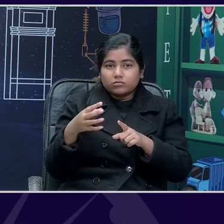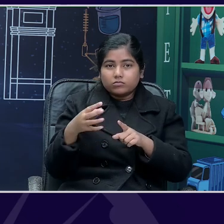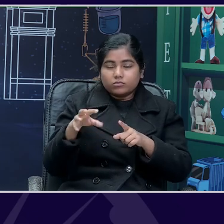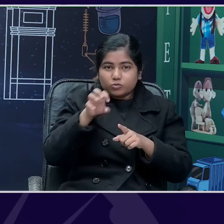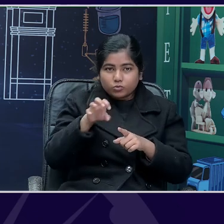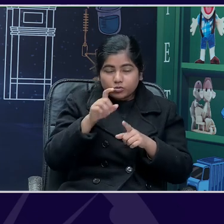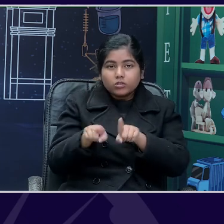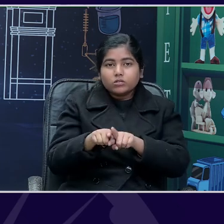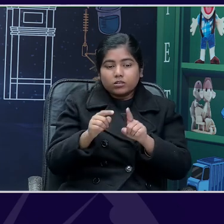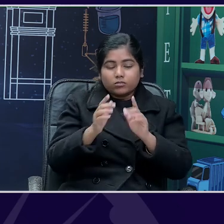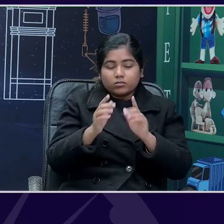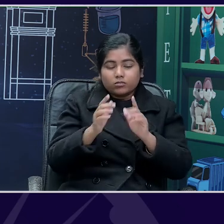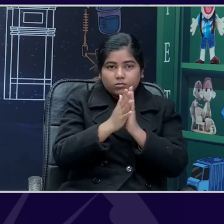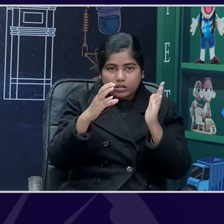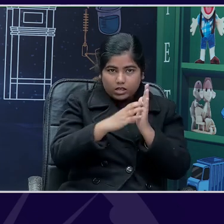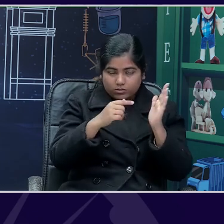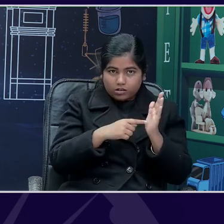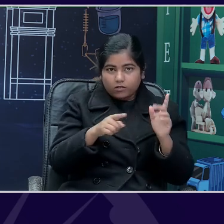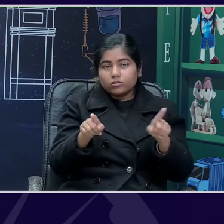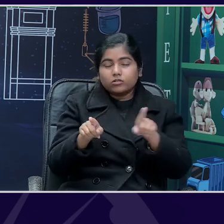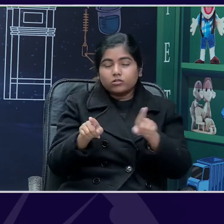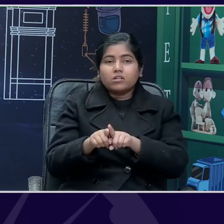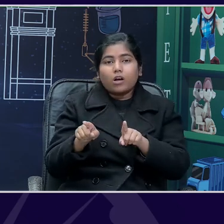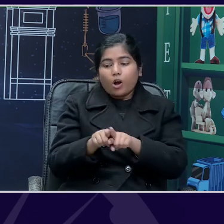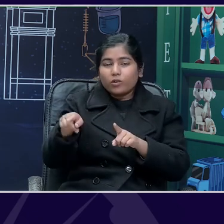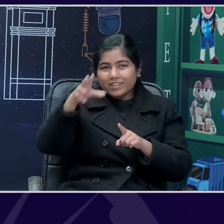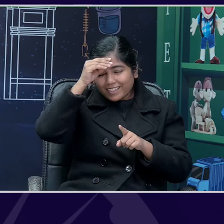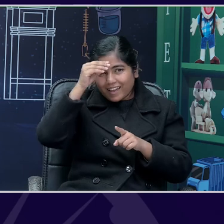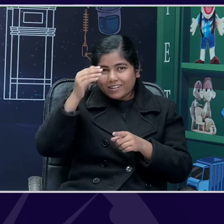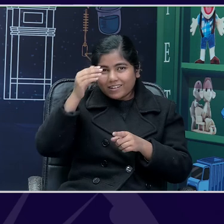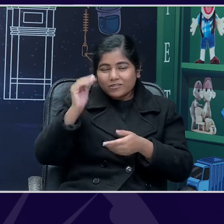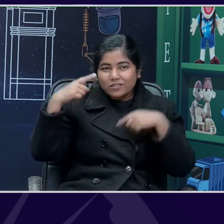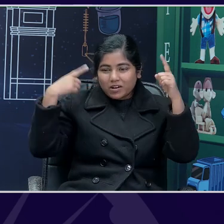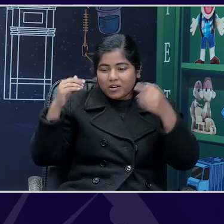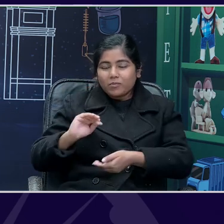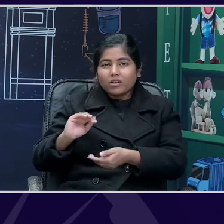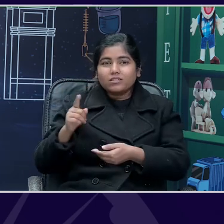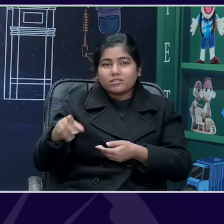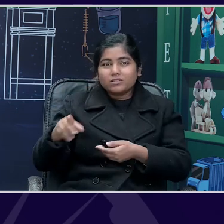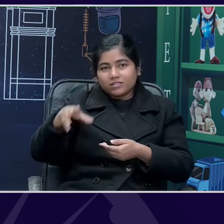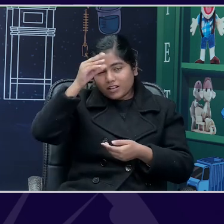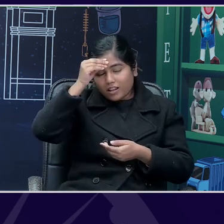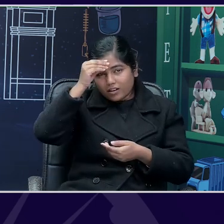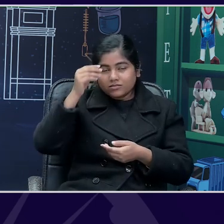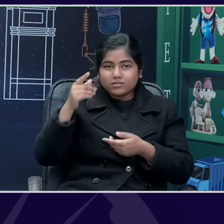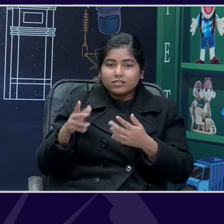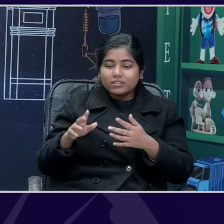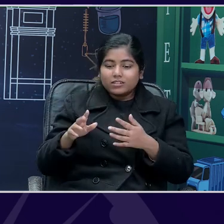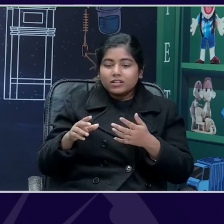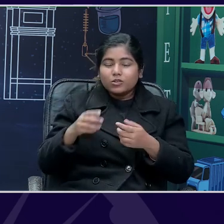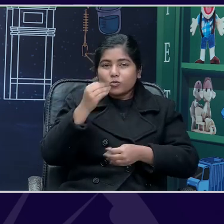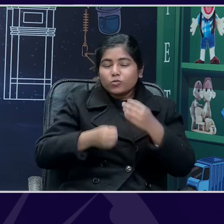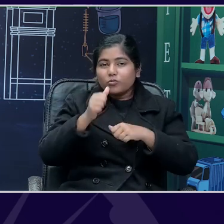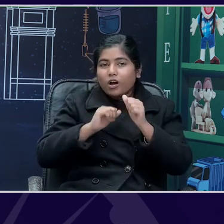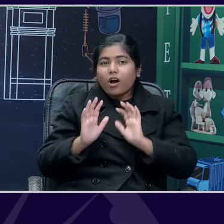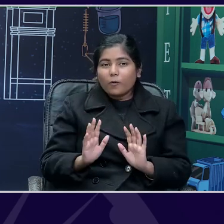text. So, then he, you know, and that's how he learns to drink milk. It's a very beautiful story of how a child and an animal